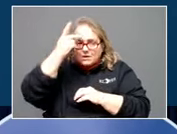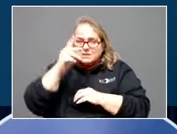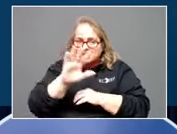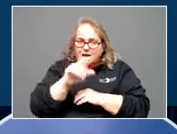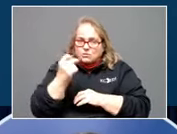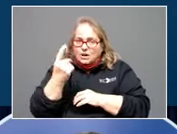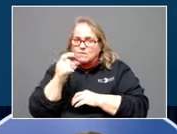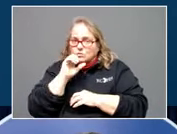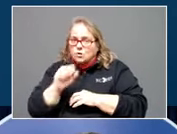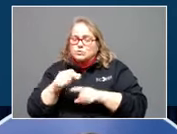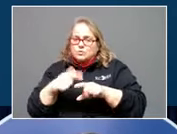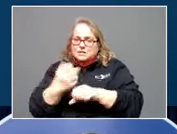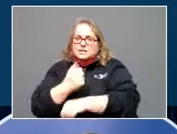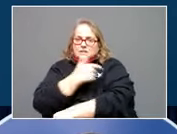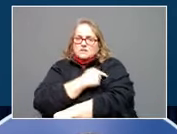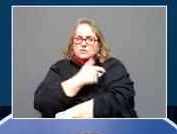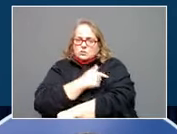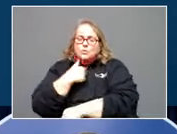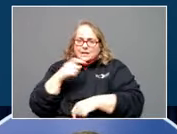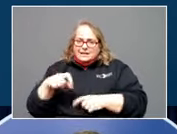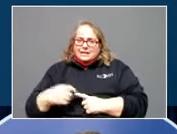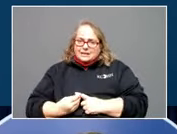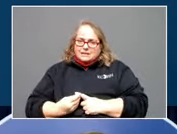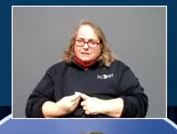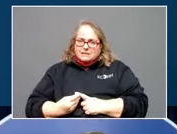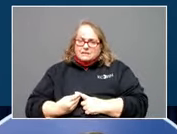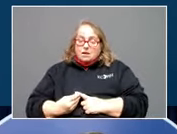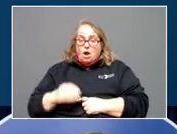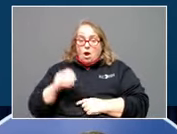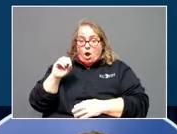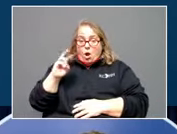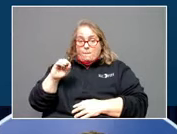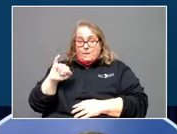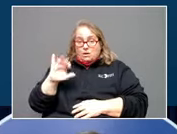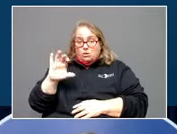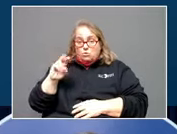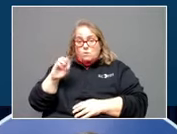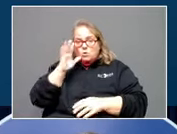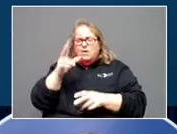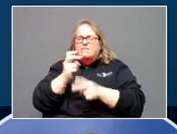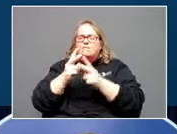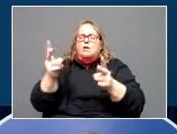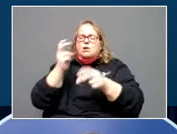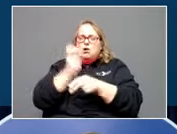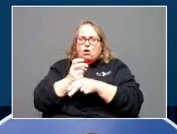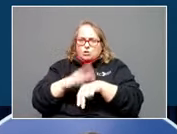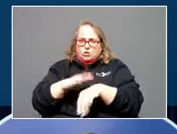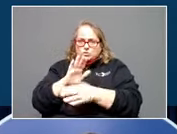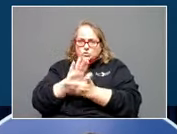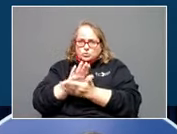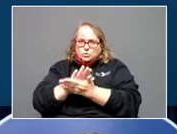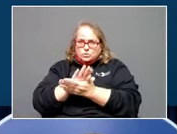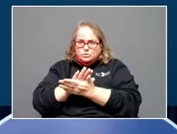to get vaccinated. Omicron is going to be really hard on schools. It's going to be really hard on schools. Those that have